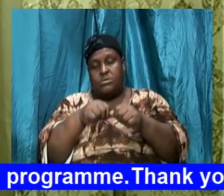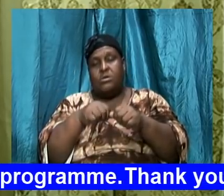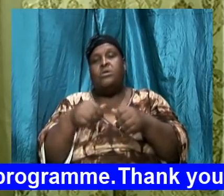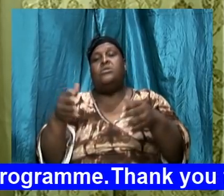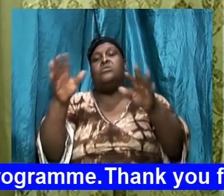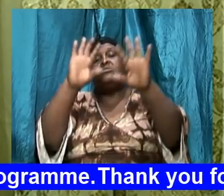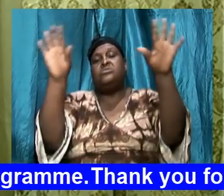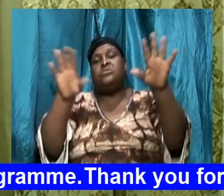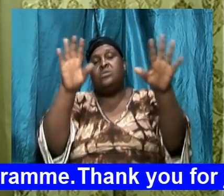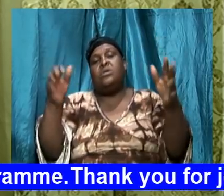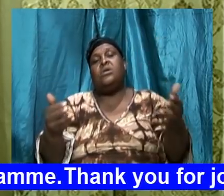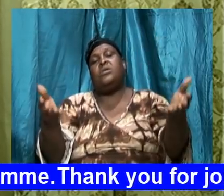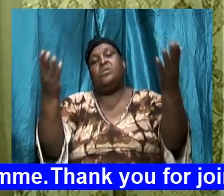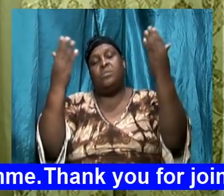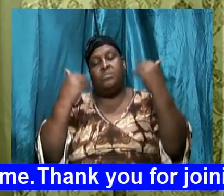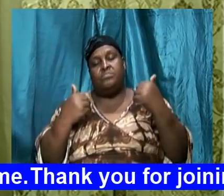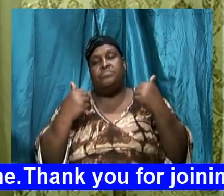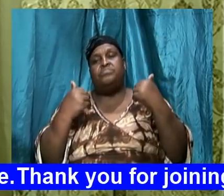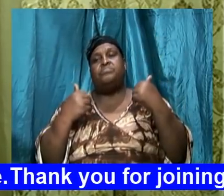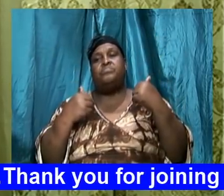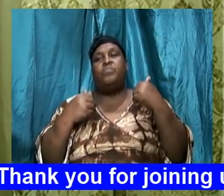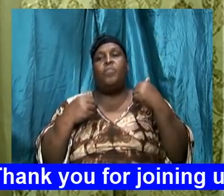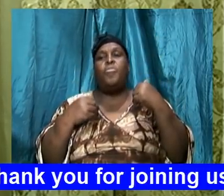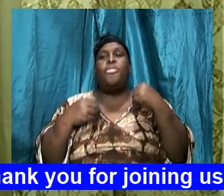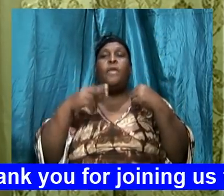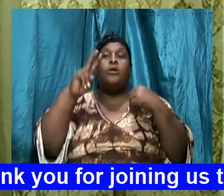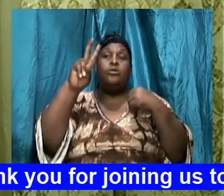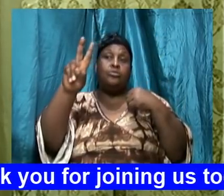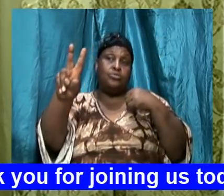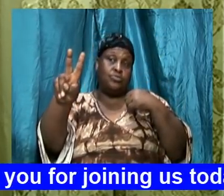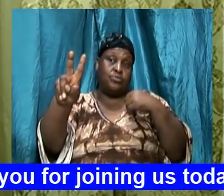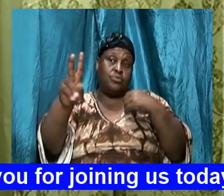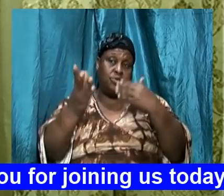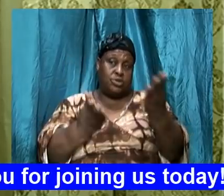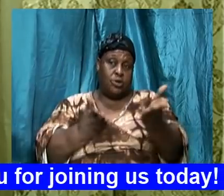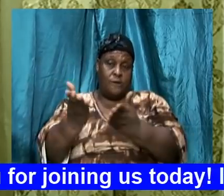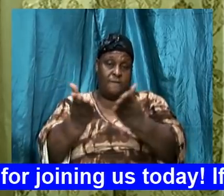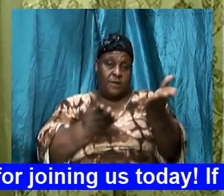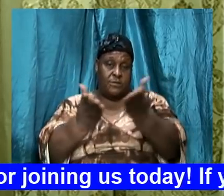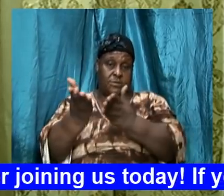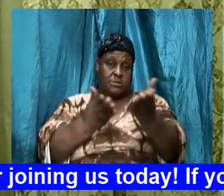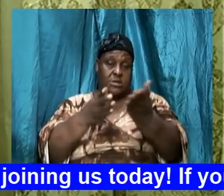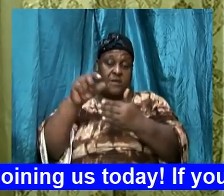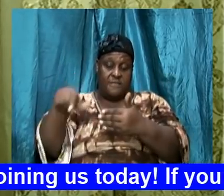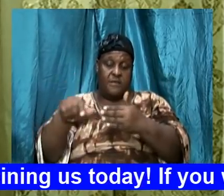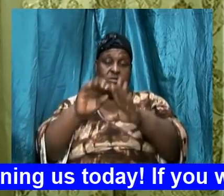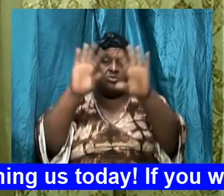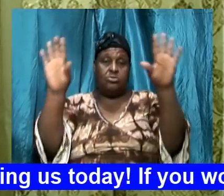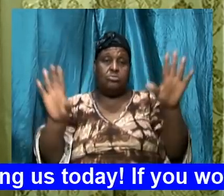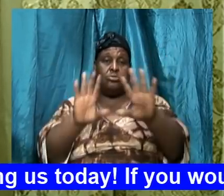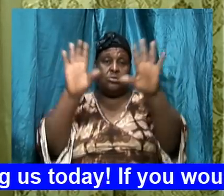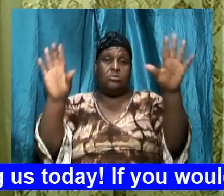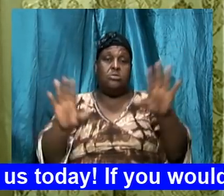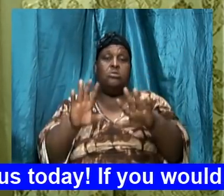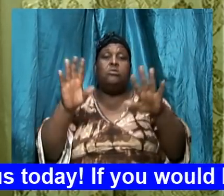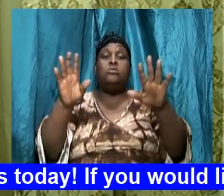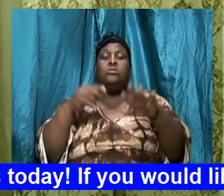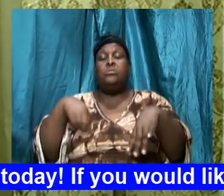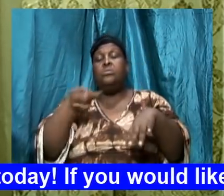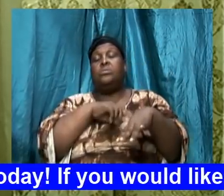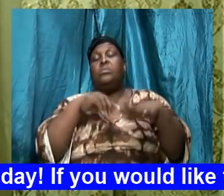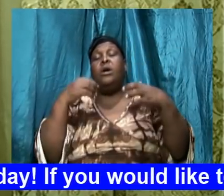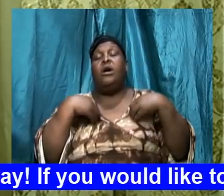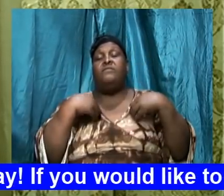we are going to be going into two shifts two services this Sunday we will be having